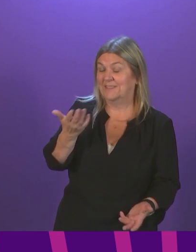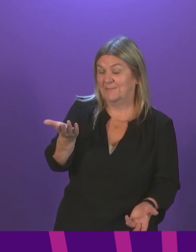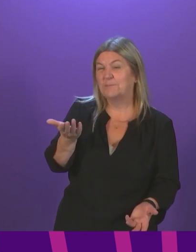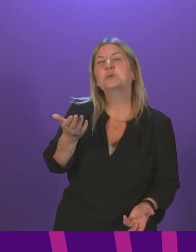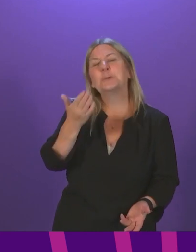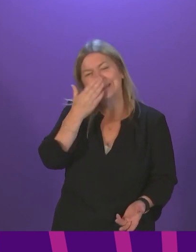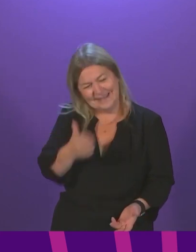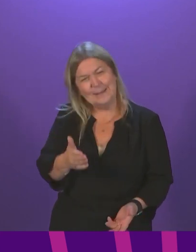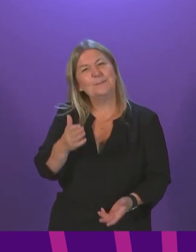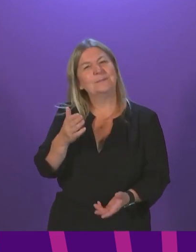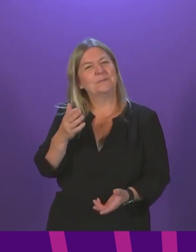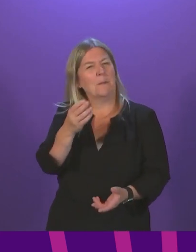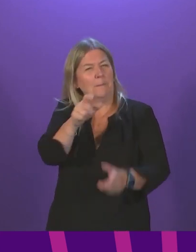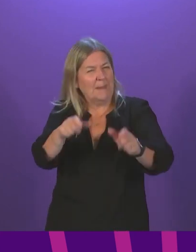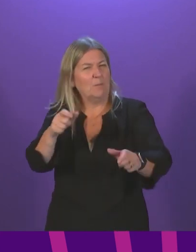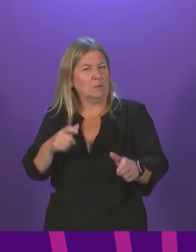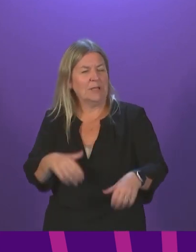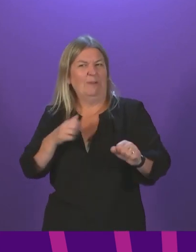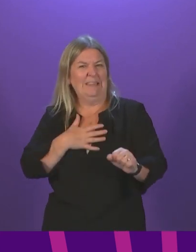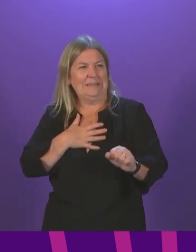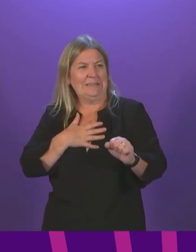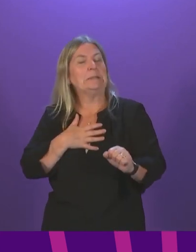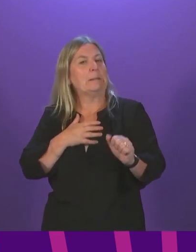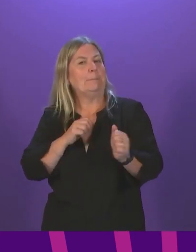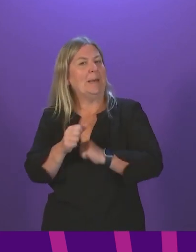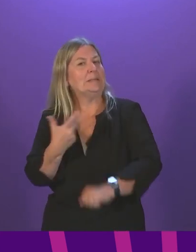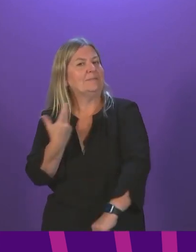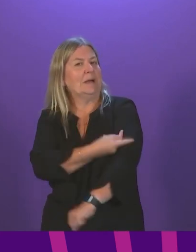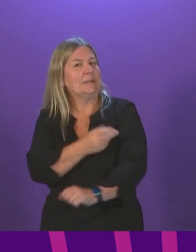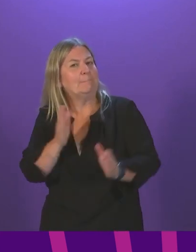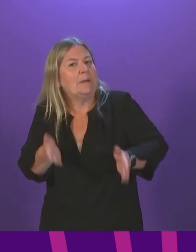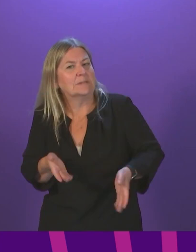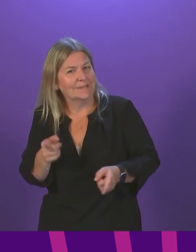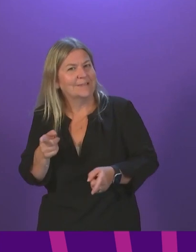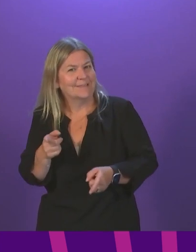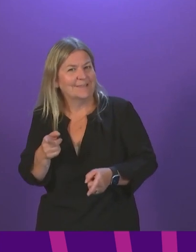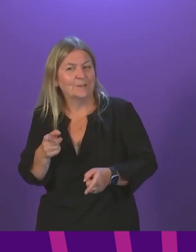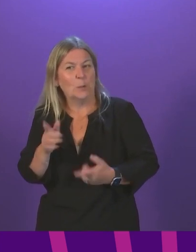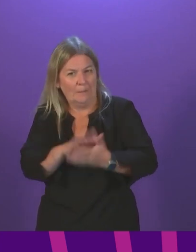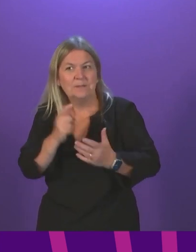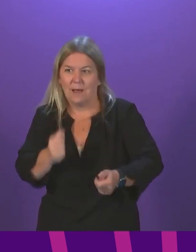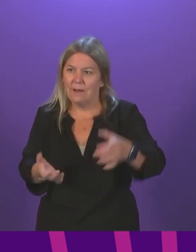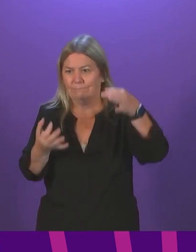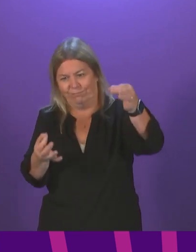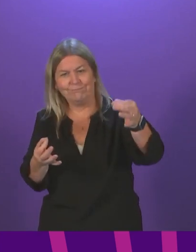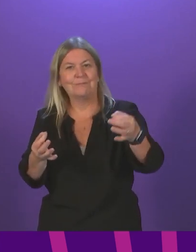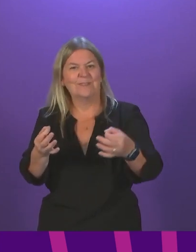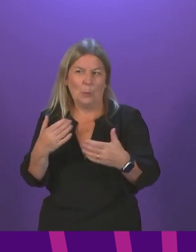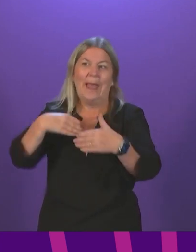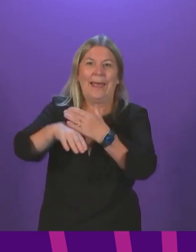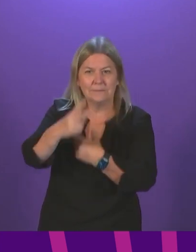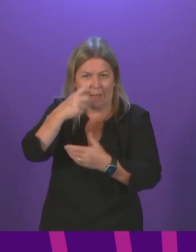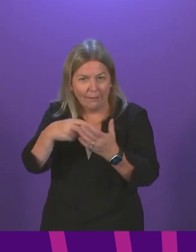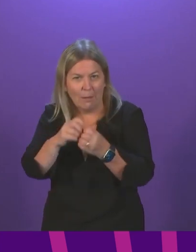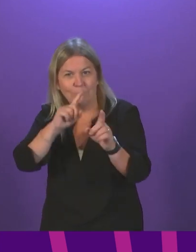basis, that it is having an impact in driving up vaccination uptake. So we encourage everyone to get vaccinated. There